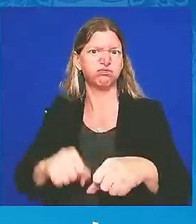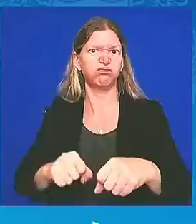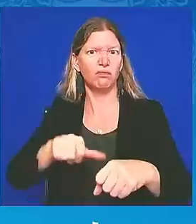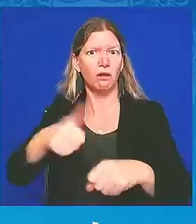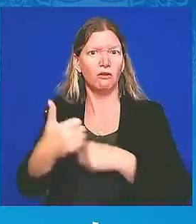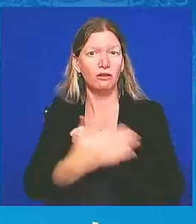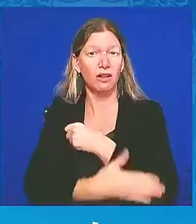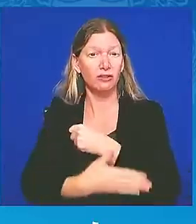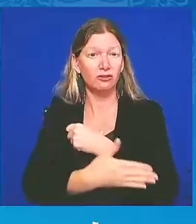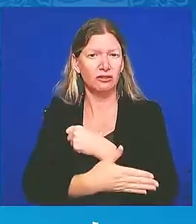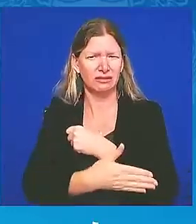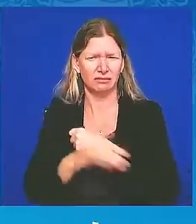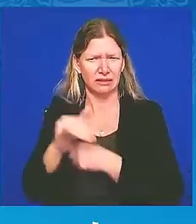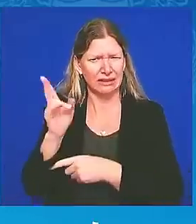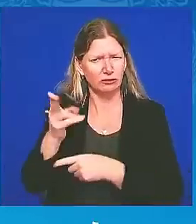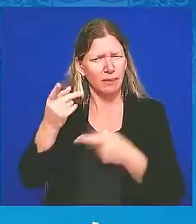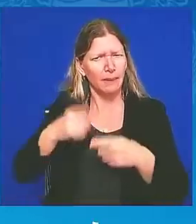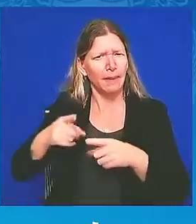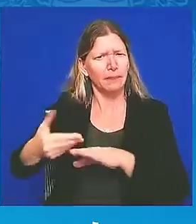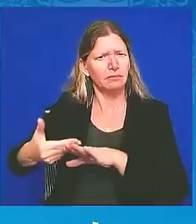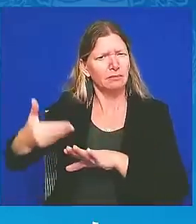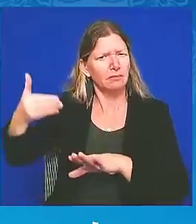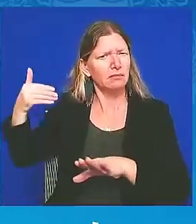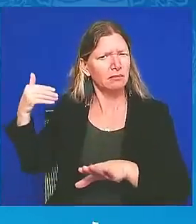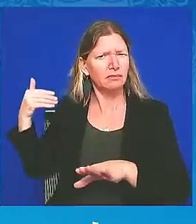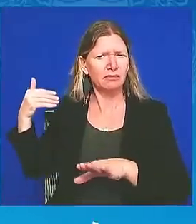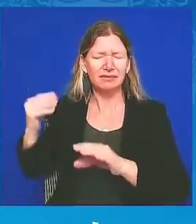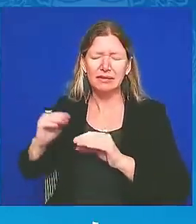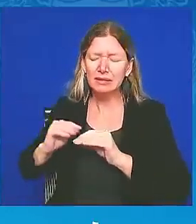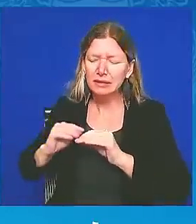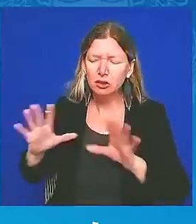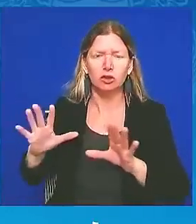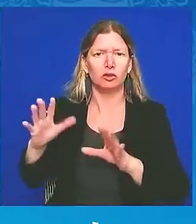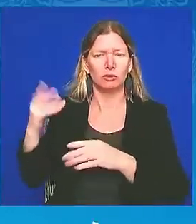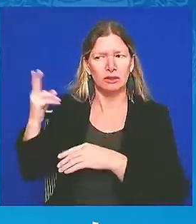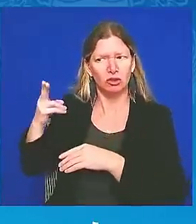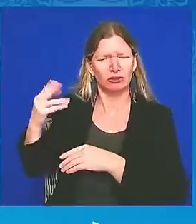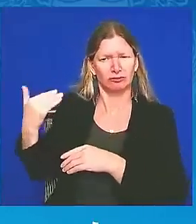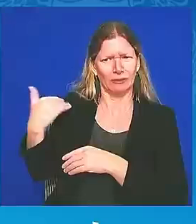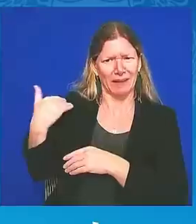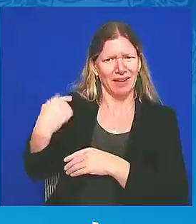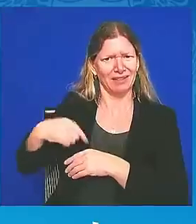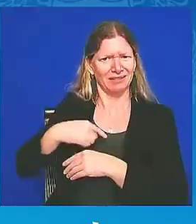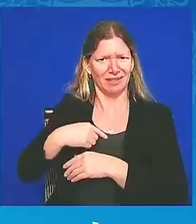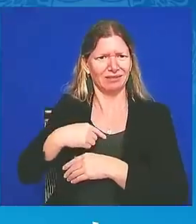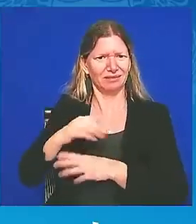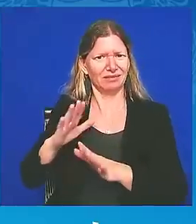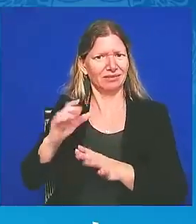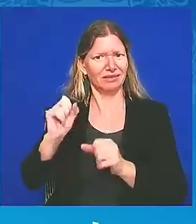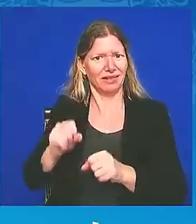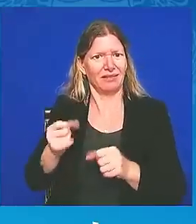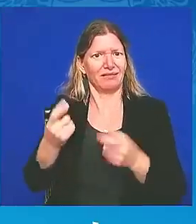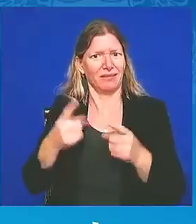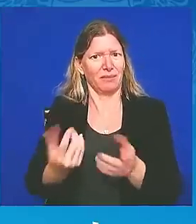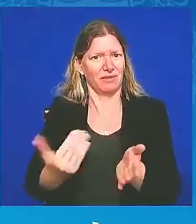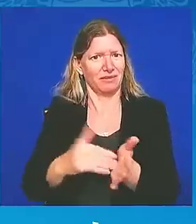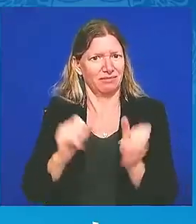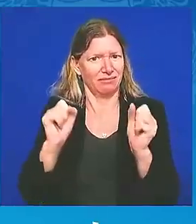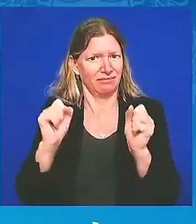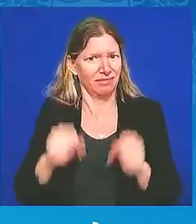us, the United States cannot and should not isolate ourselves from the rest of the world.